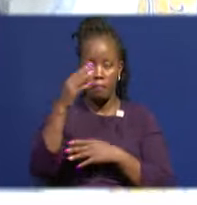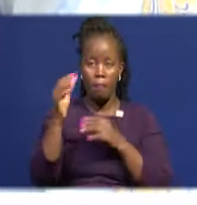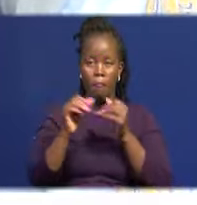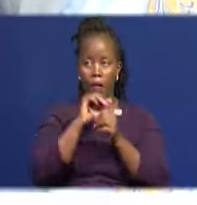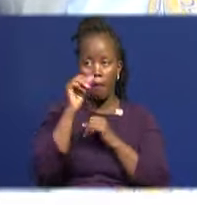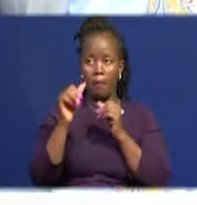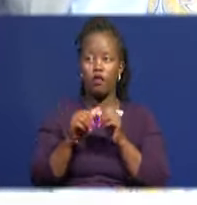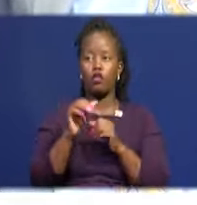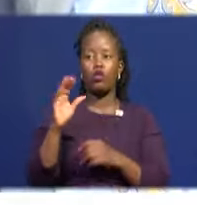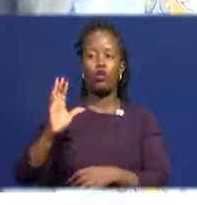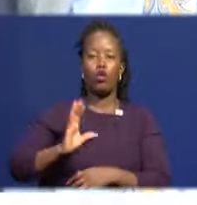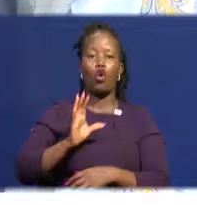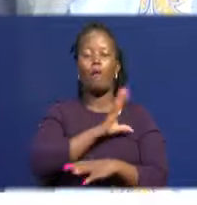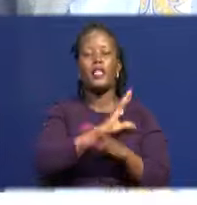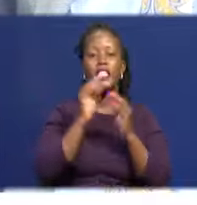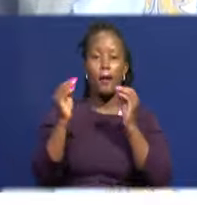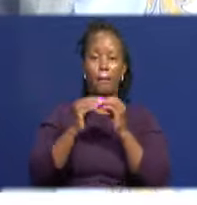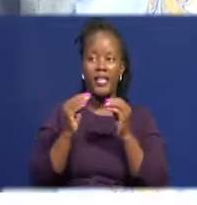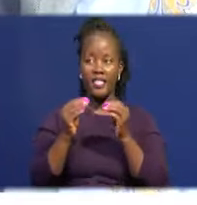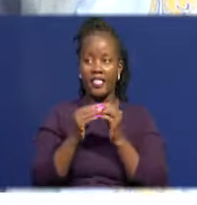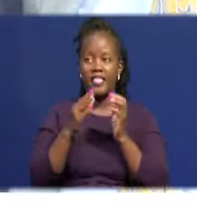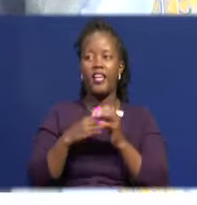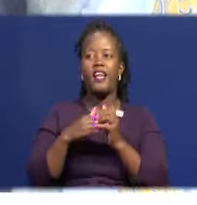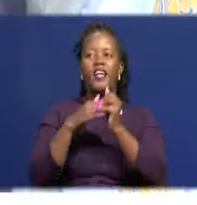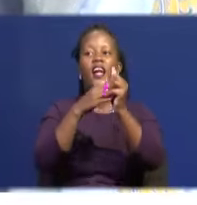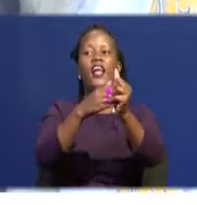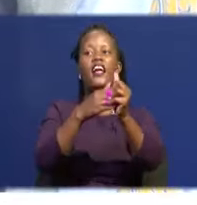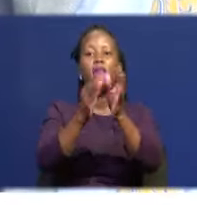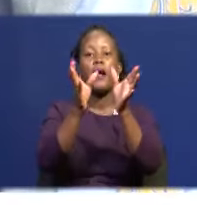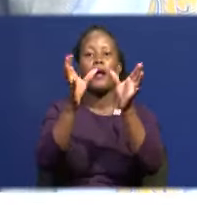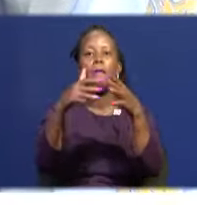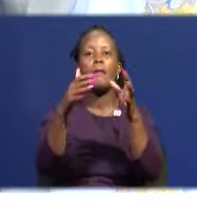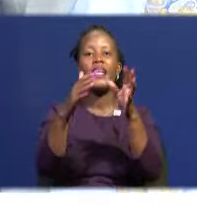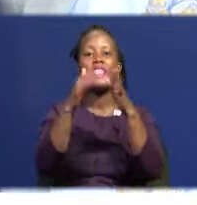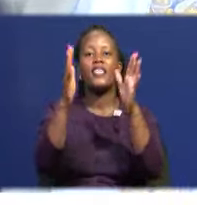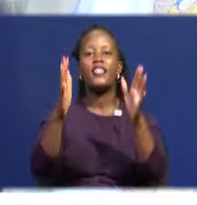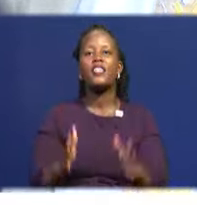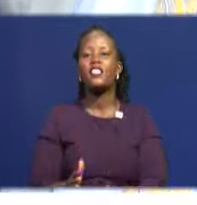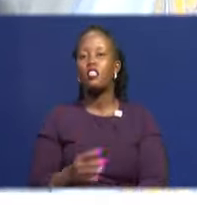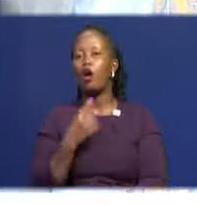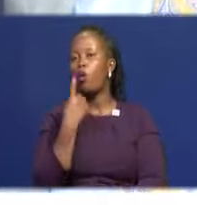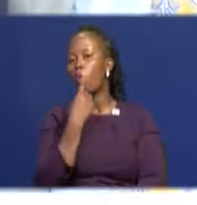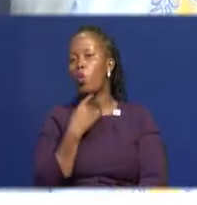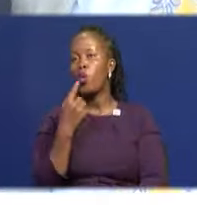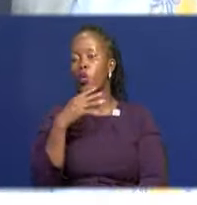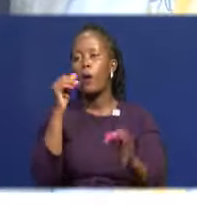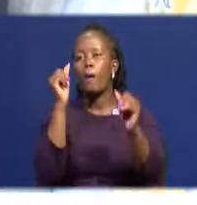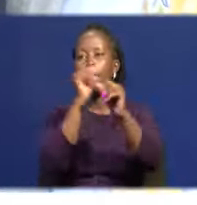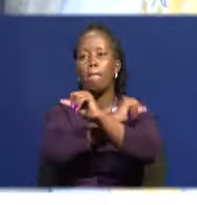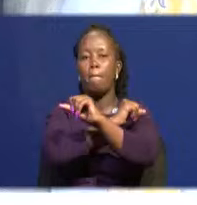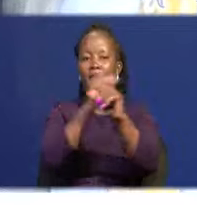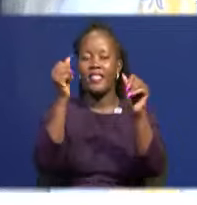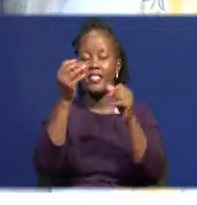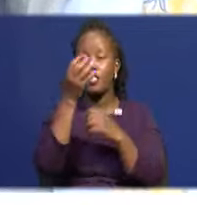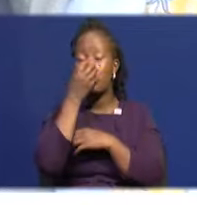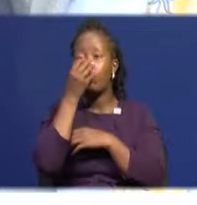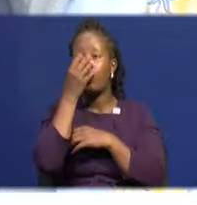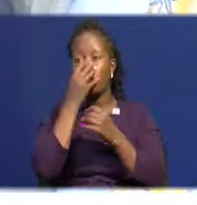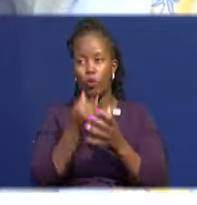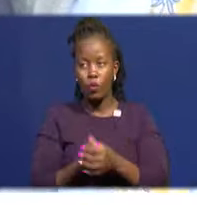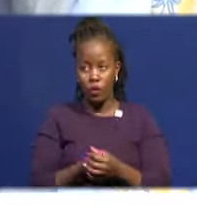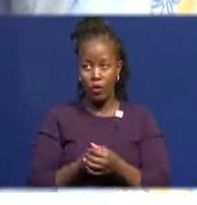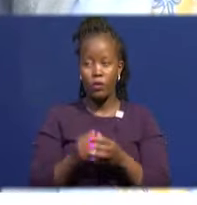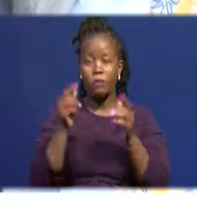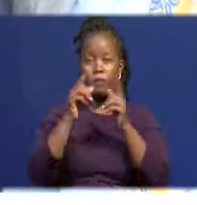that was chaired by the party leader, His Excellency, the President of the Republic of Kenya, and